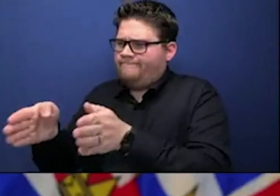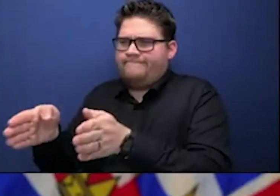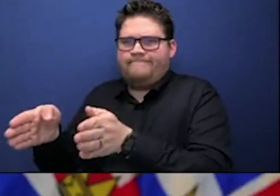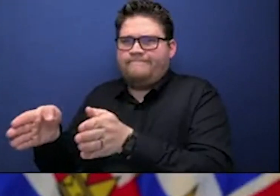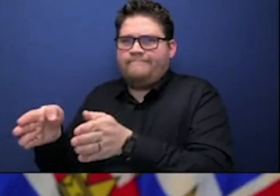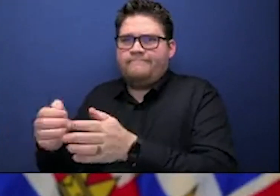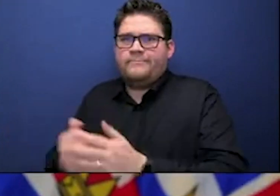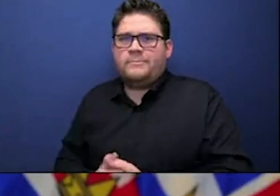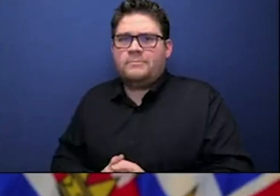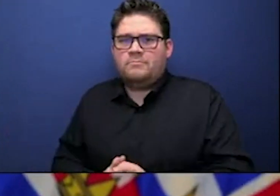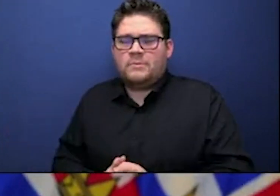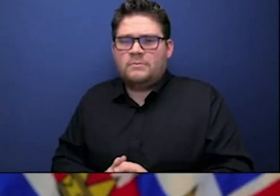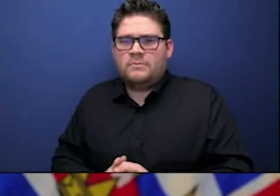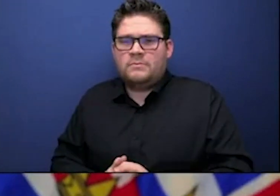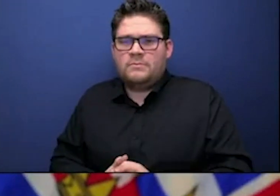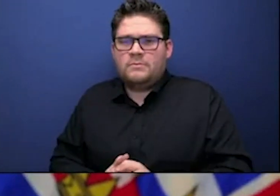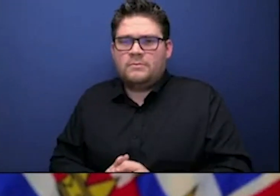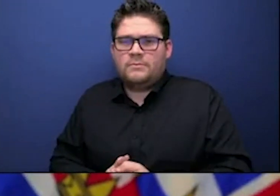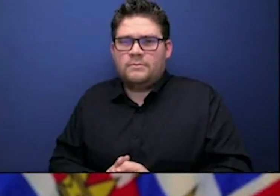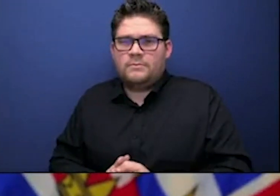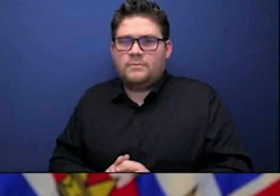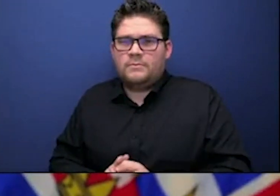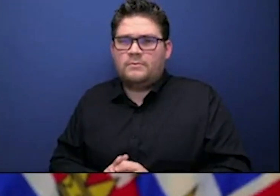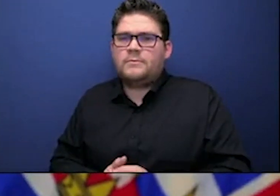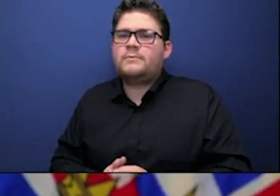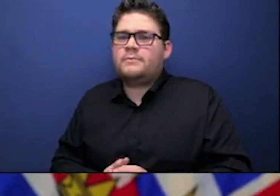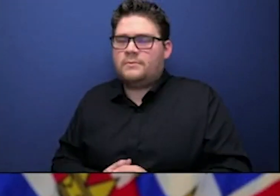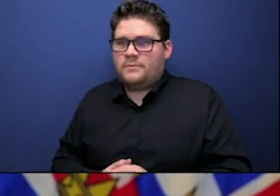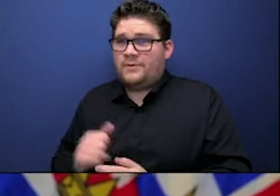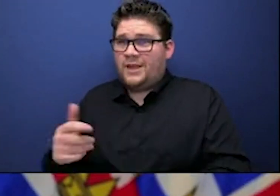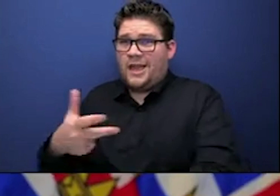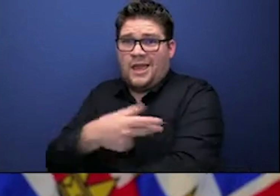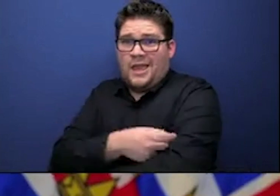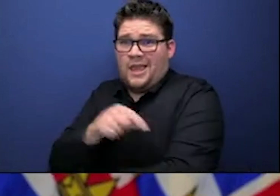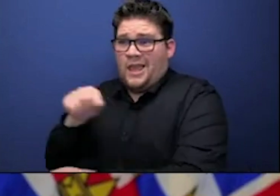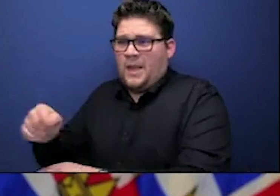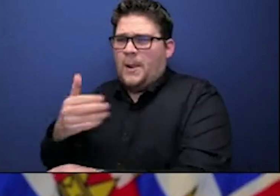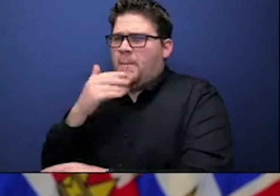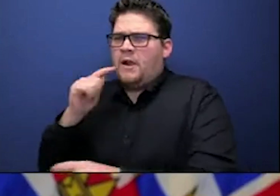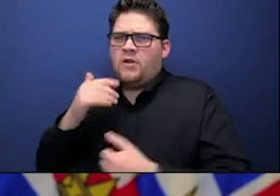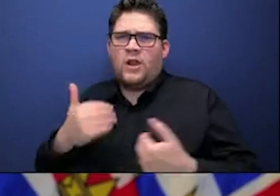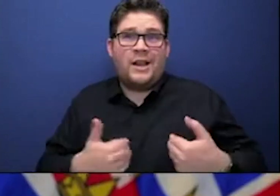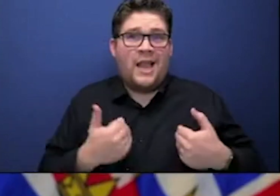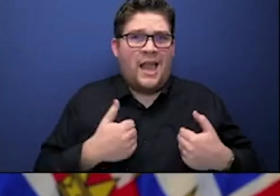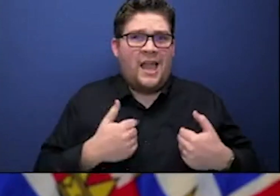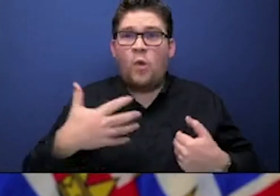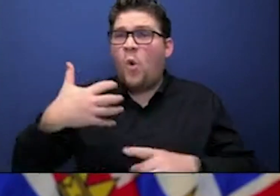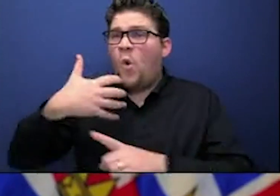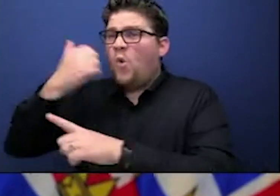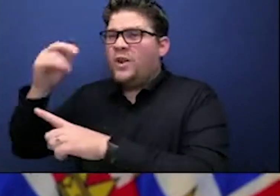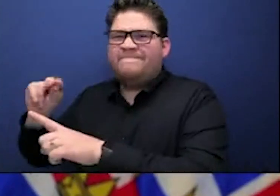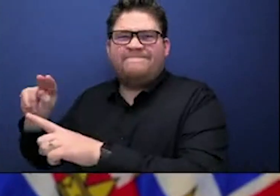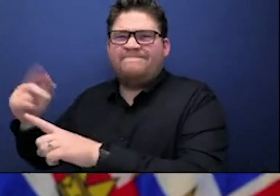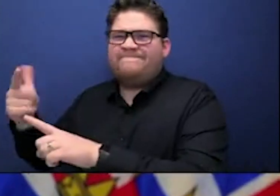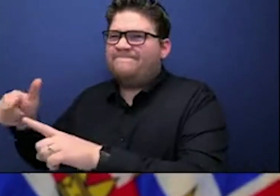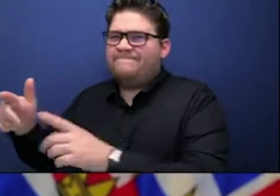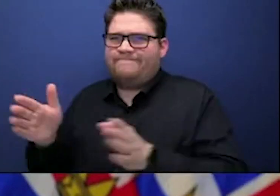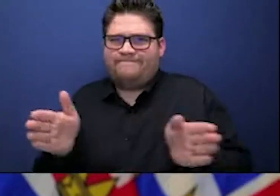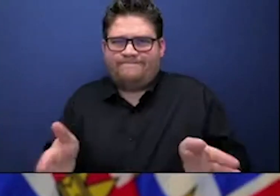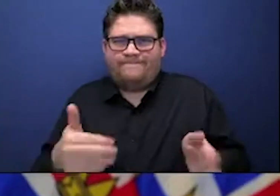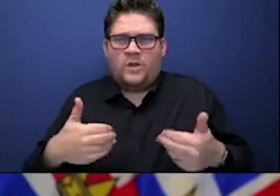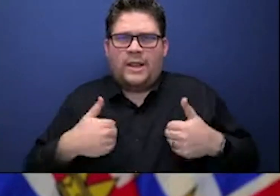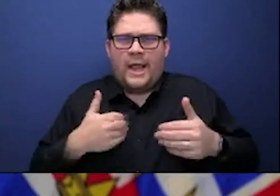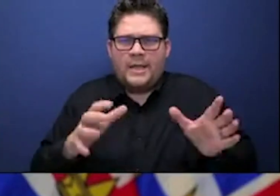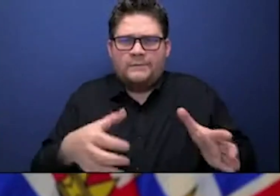support whether the AstraZeneca vaccine works as well in older people. It does seem to work in younger people.